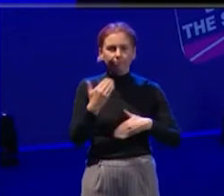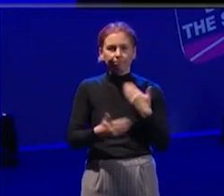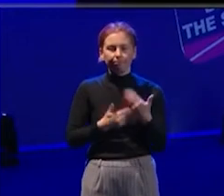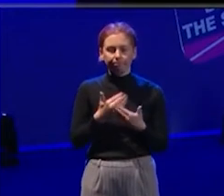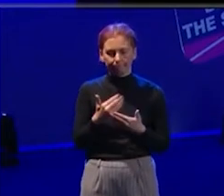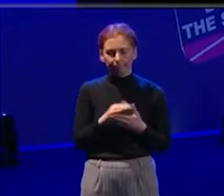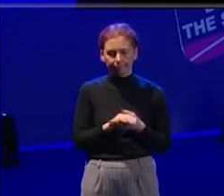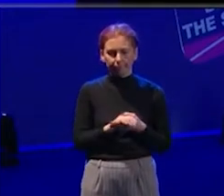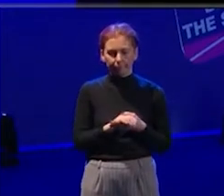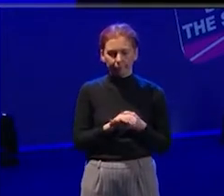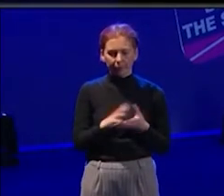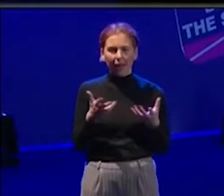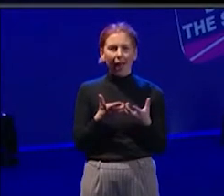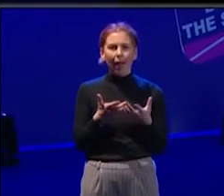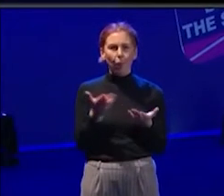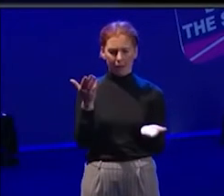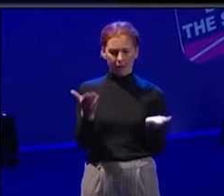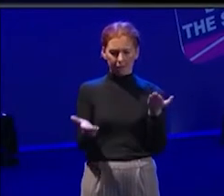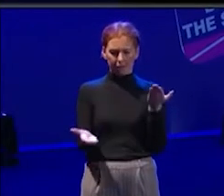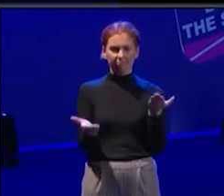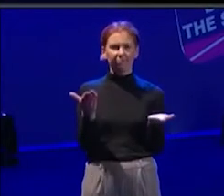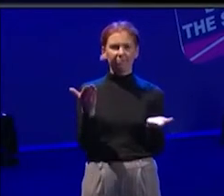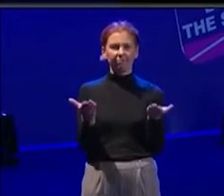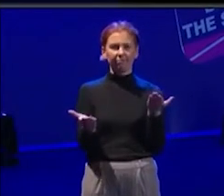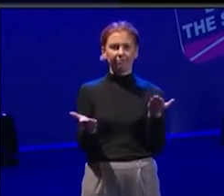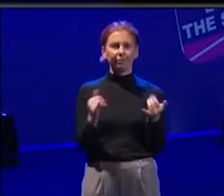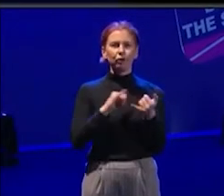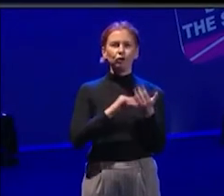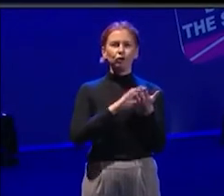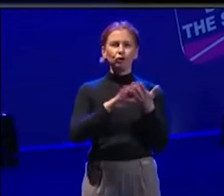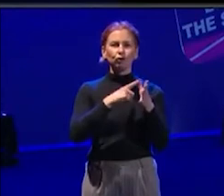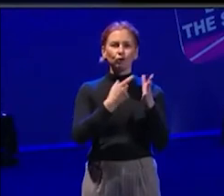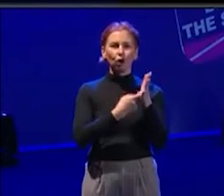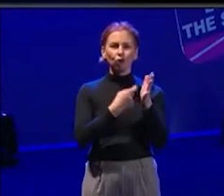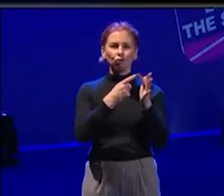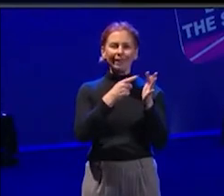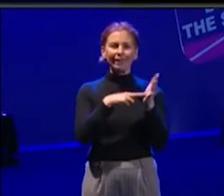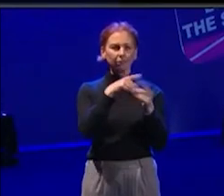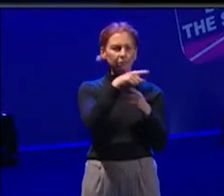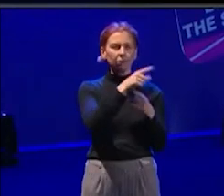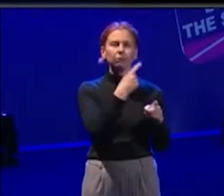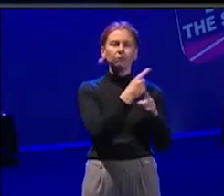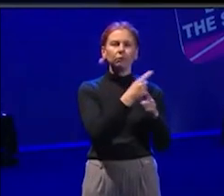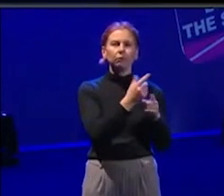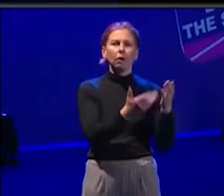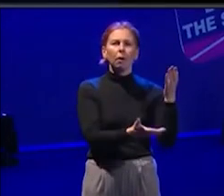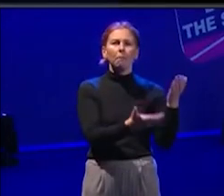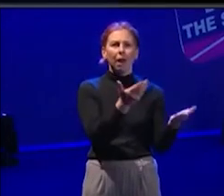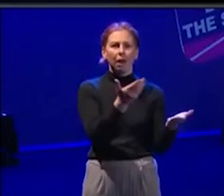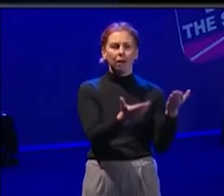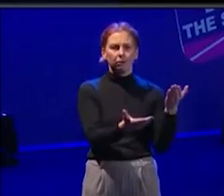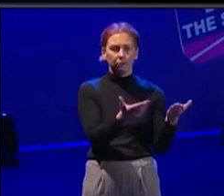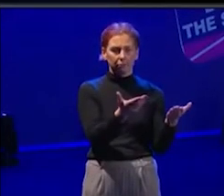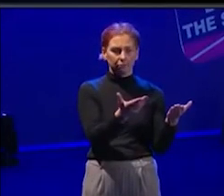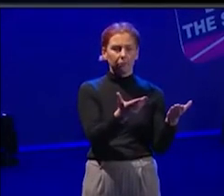it's getting that balance right. Shireen's just talked about balancing where your, what your